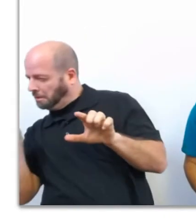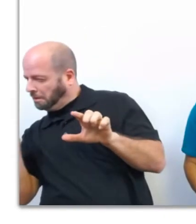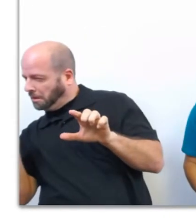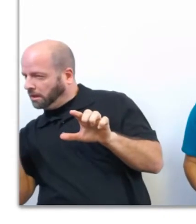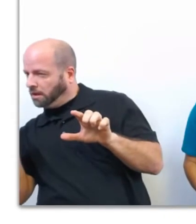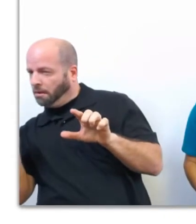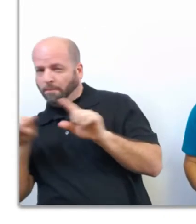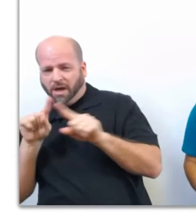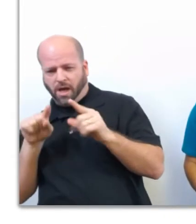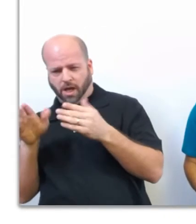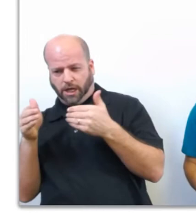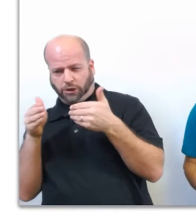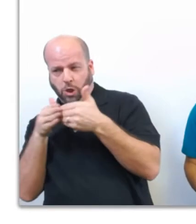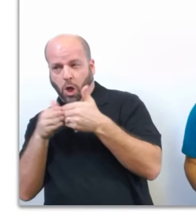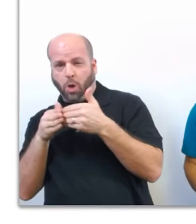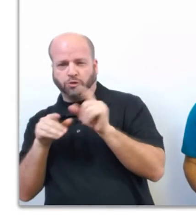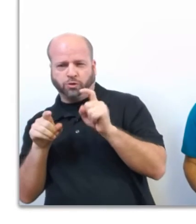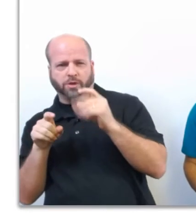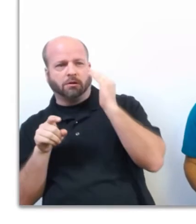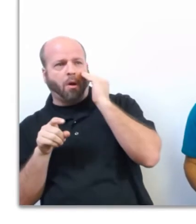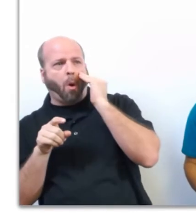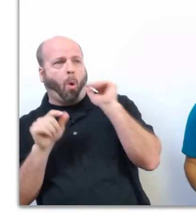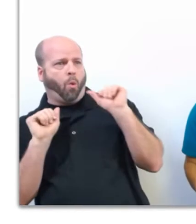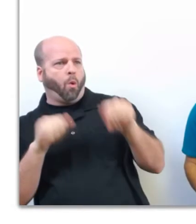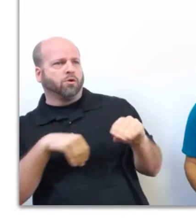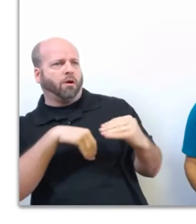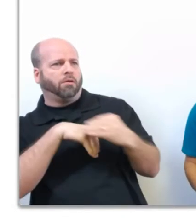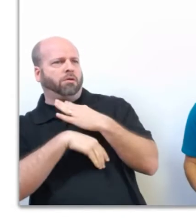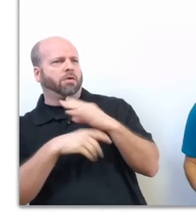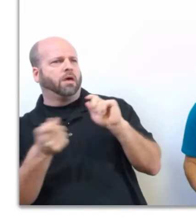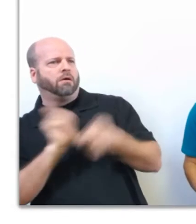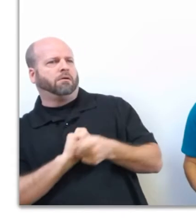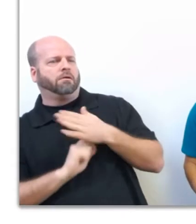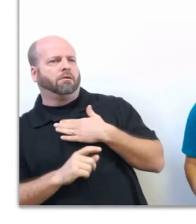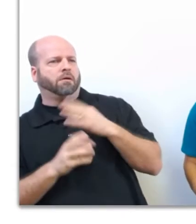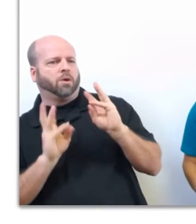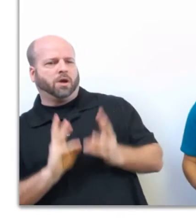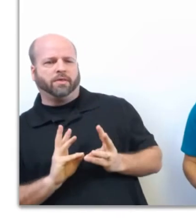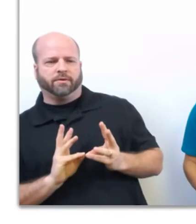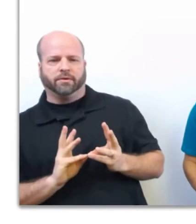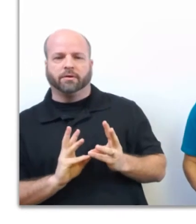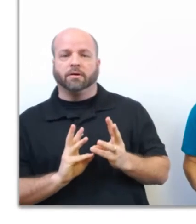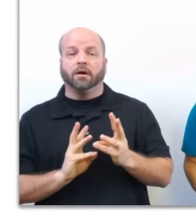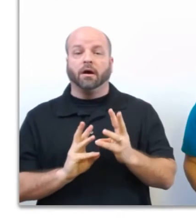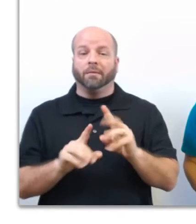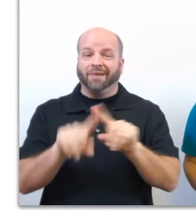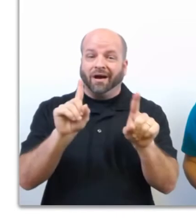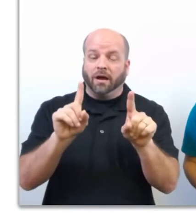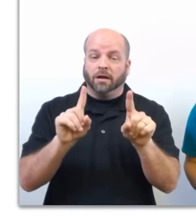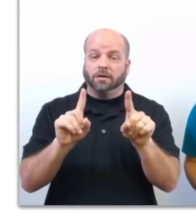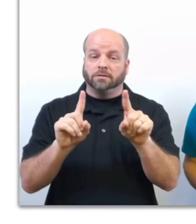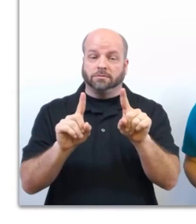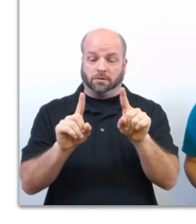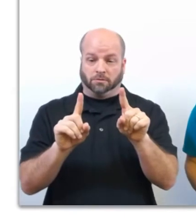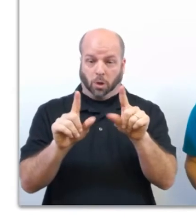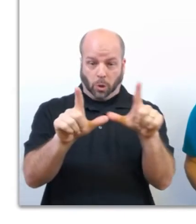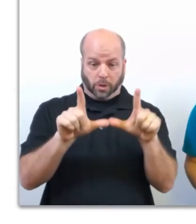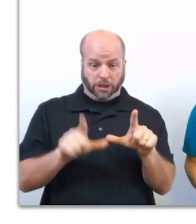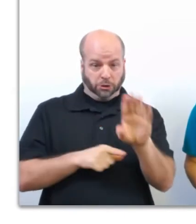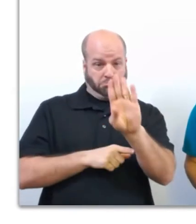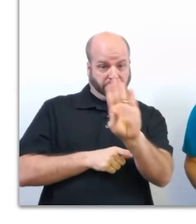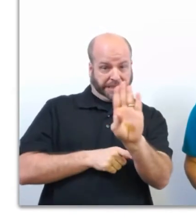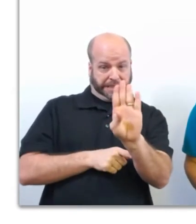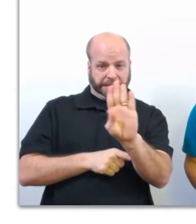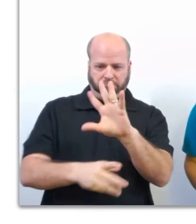enough that you would need to remain aware of changing weather conditions. However, location B is inside